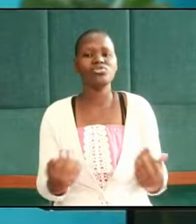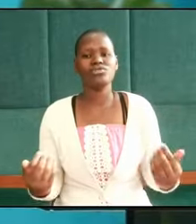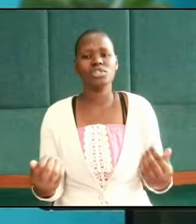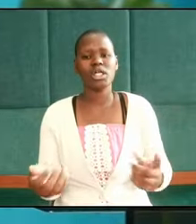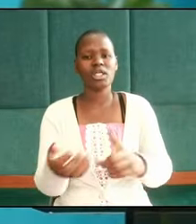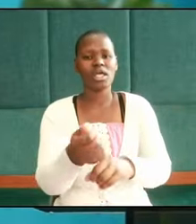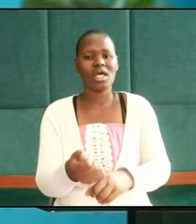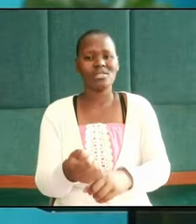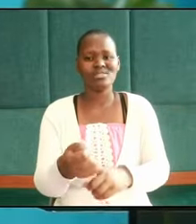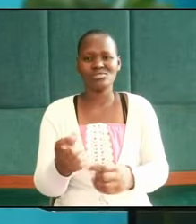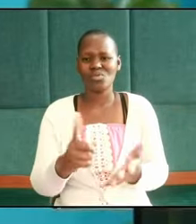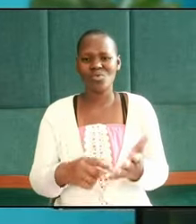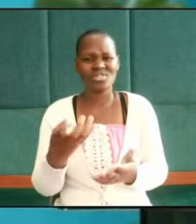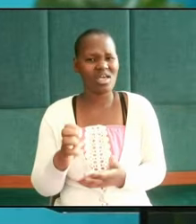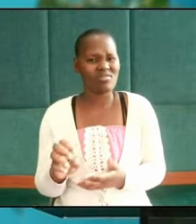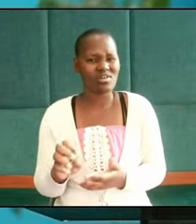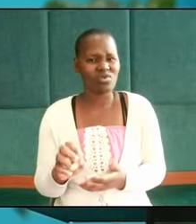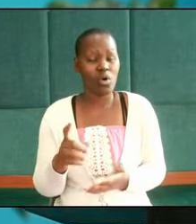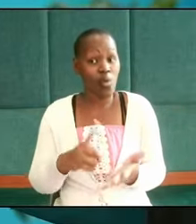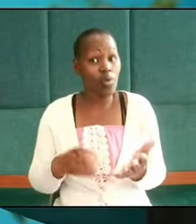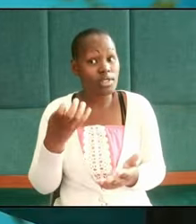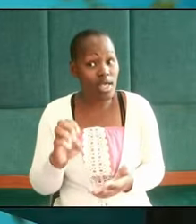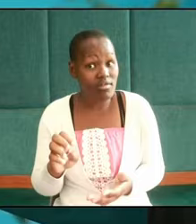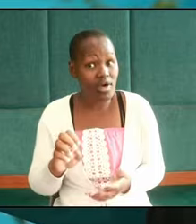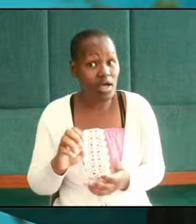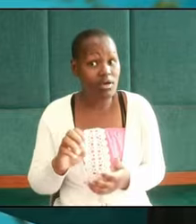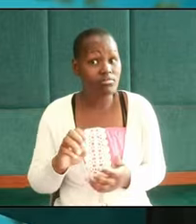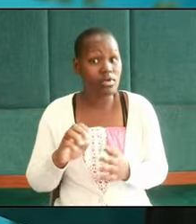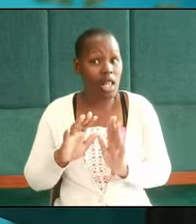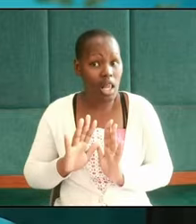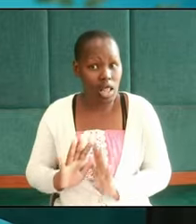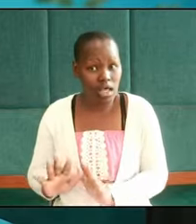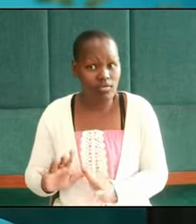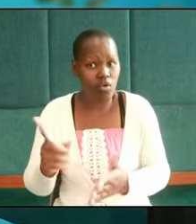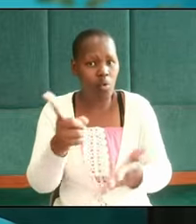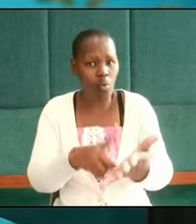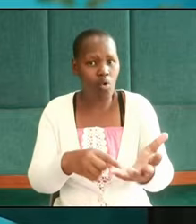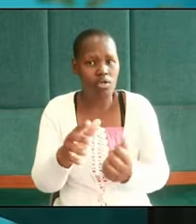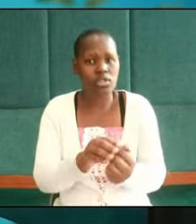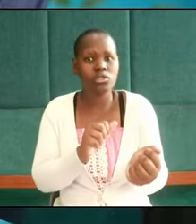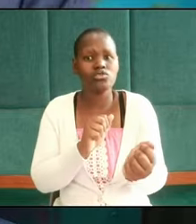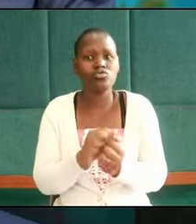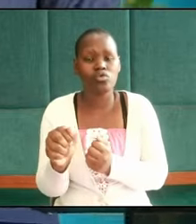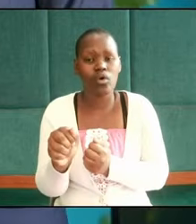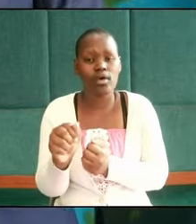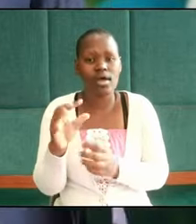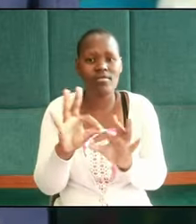acquire whatever whatever you will leave may be what will destroy your family